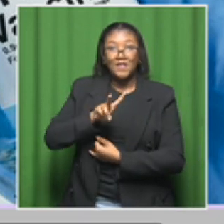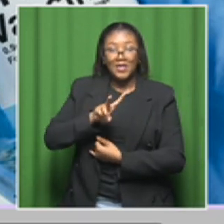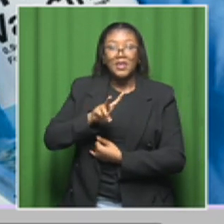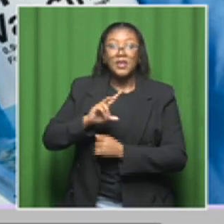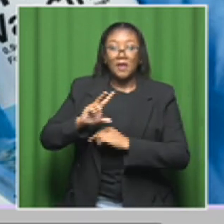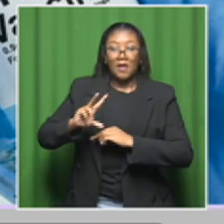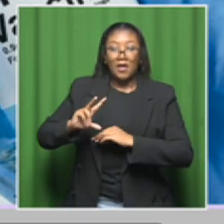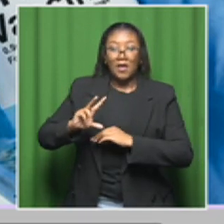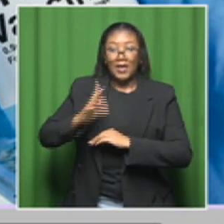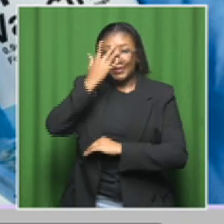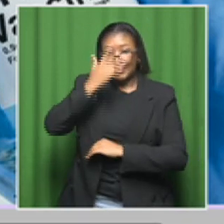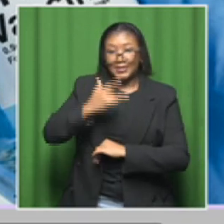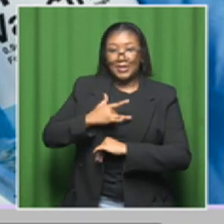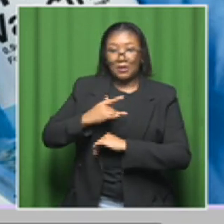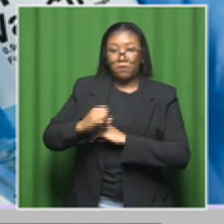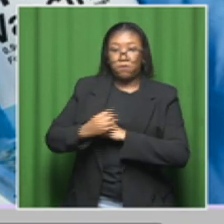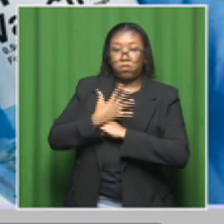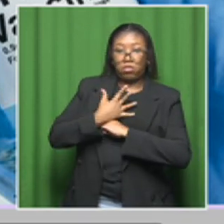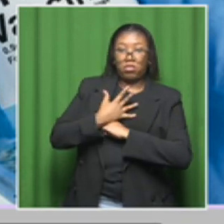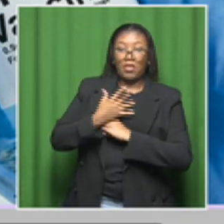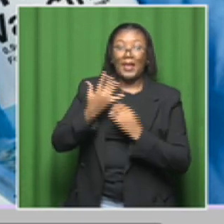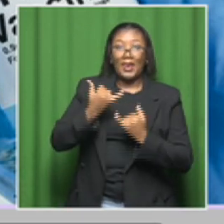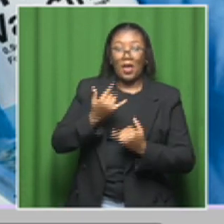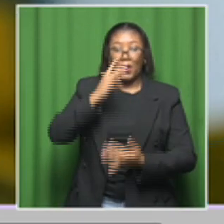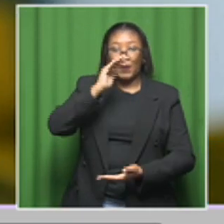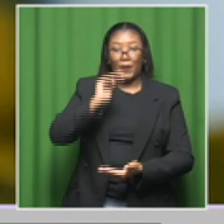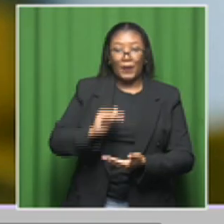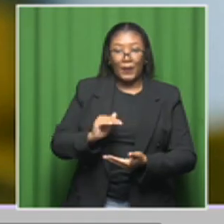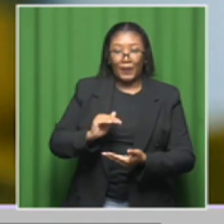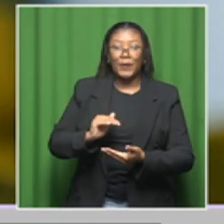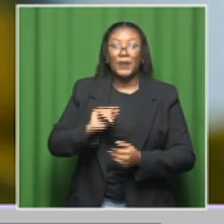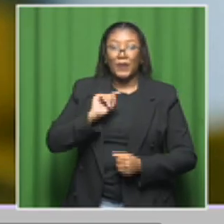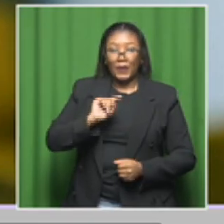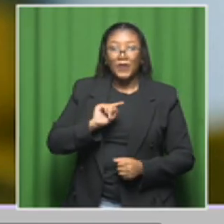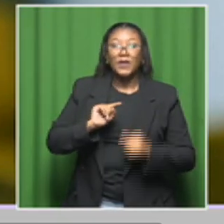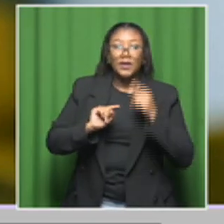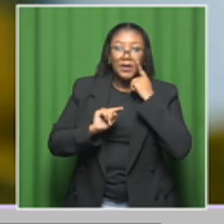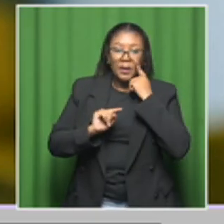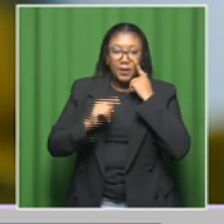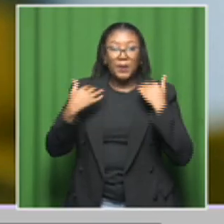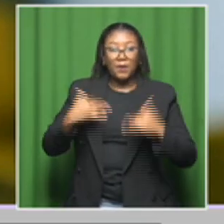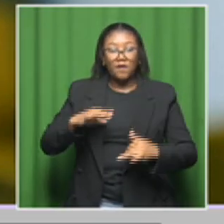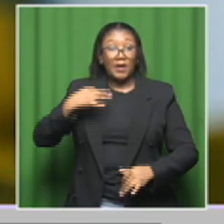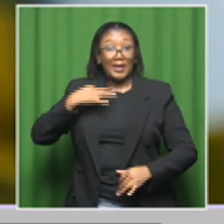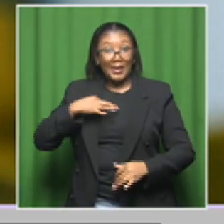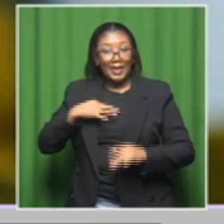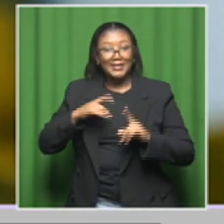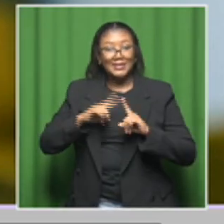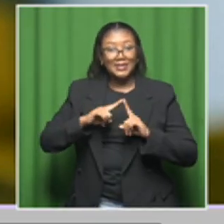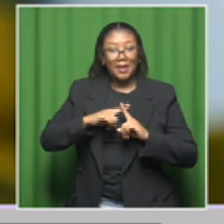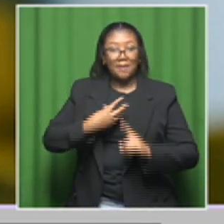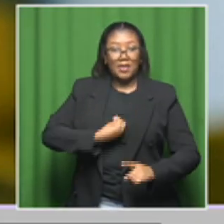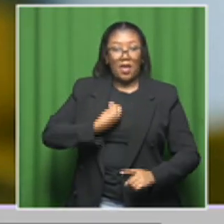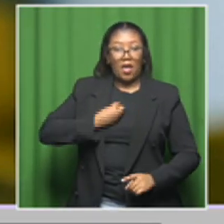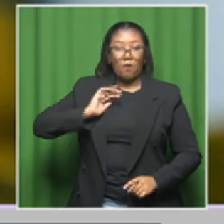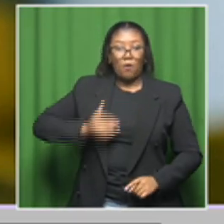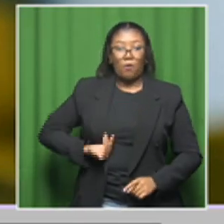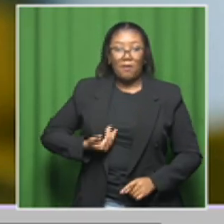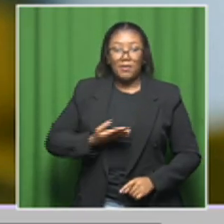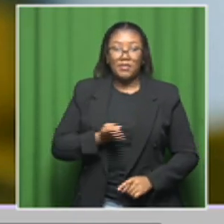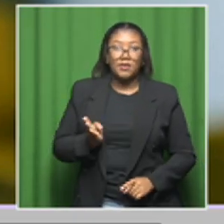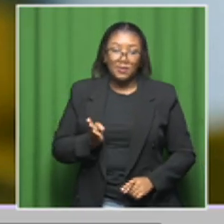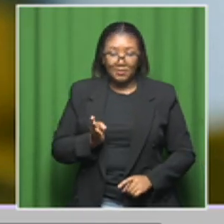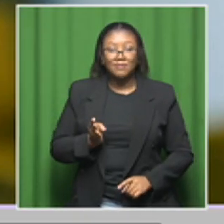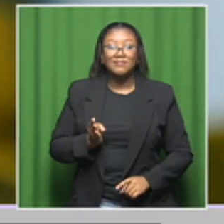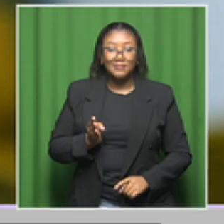adolescent and girls and young women. And that actually also was